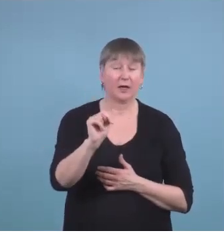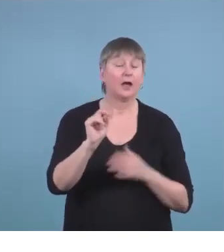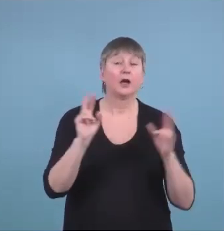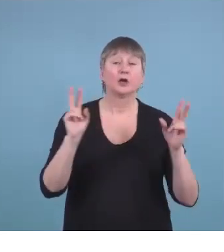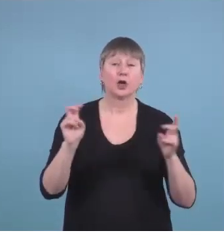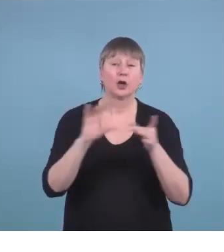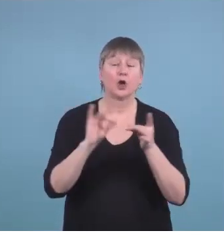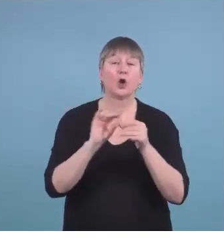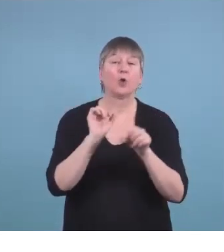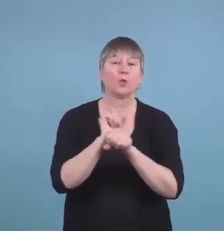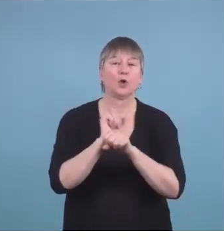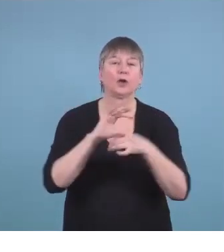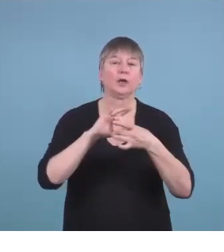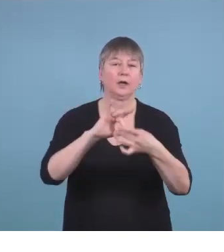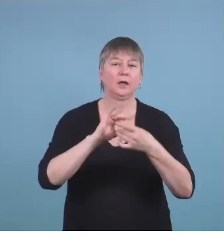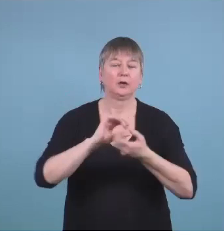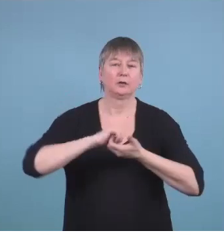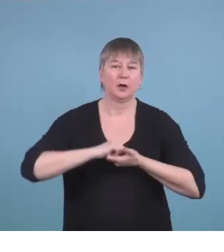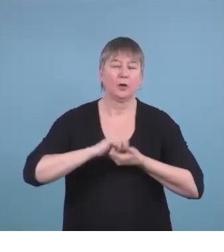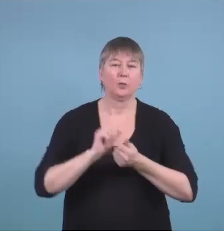on working together with indigenous